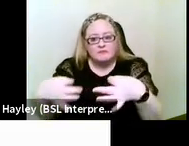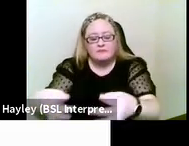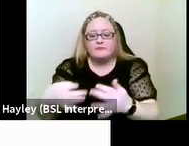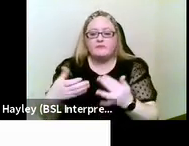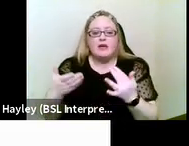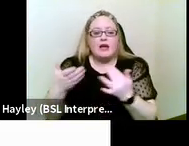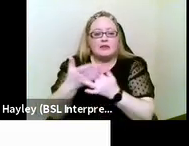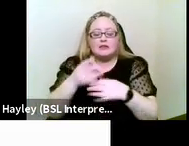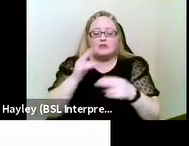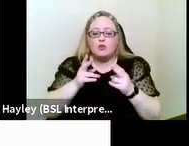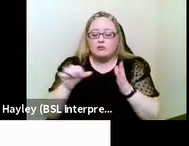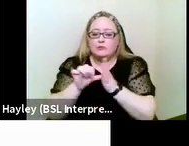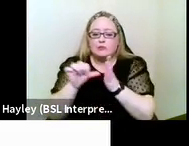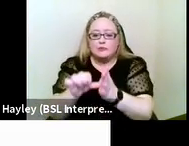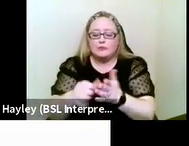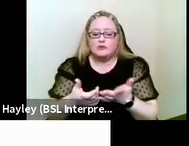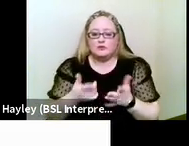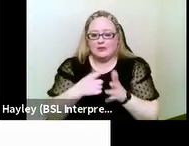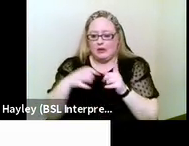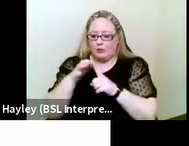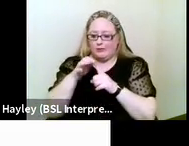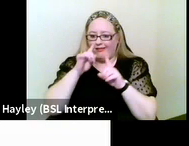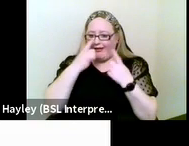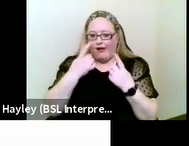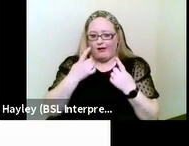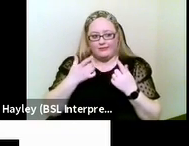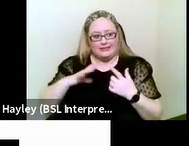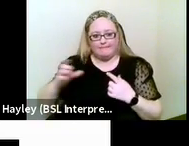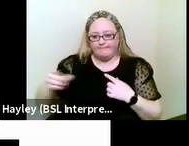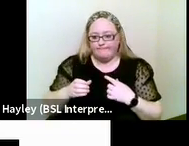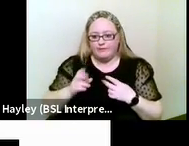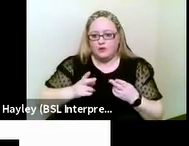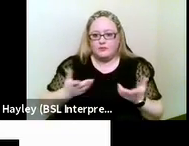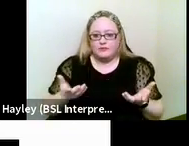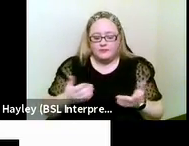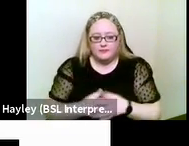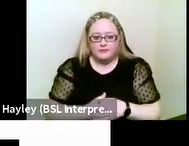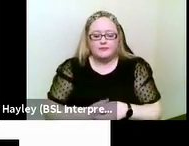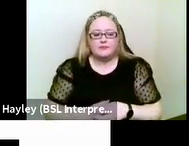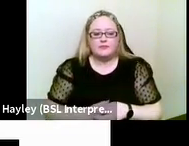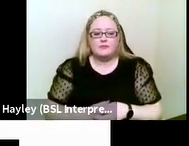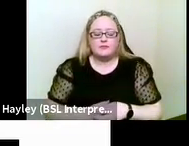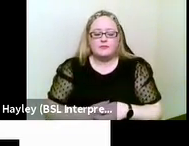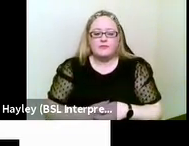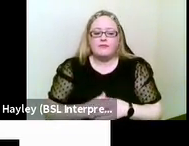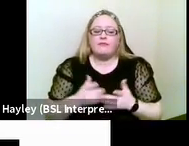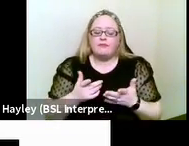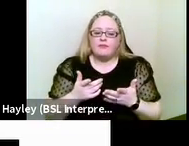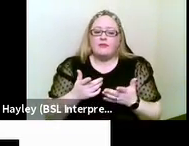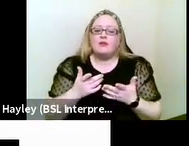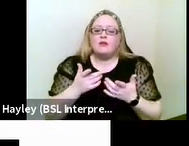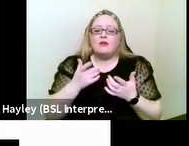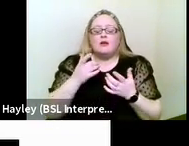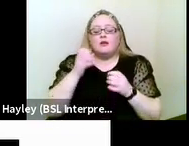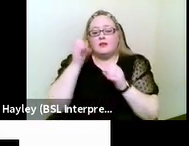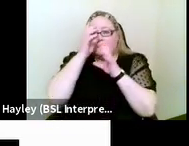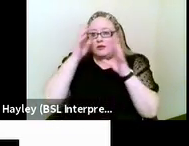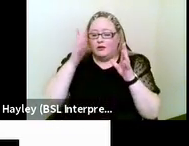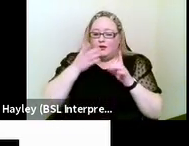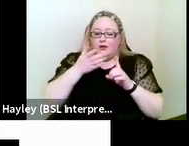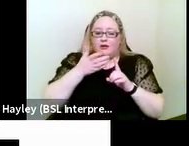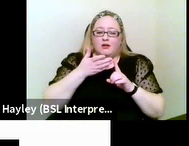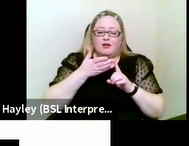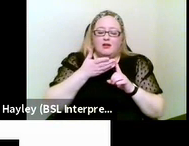interpreters. Next slide, please. And you can imagine the wider implications